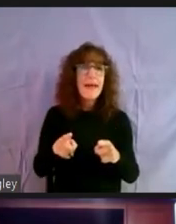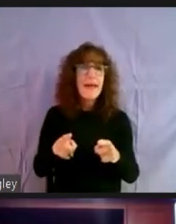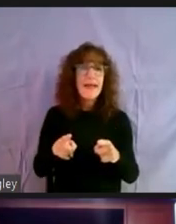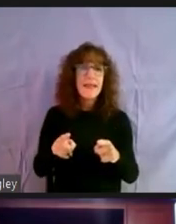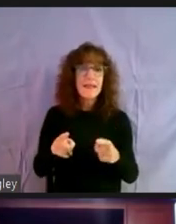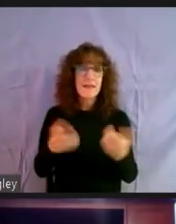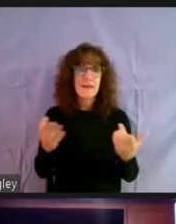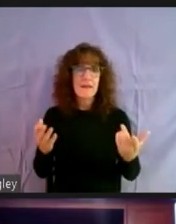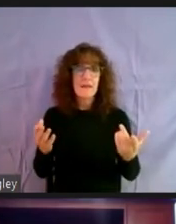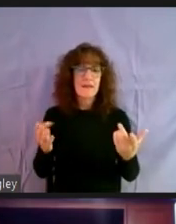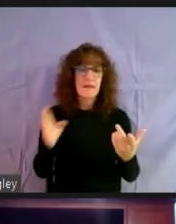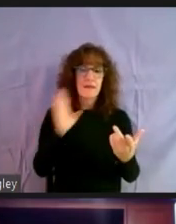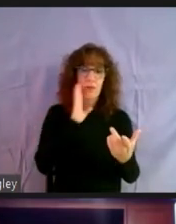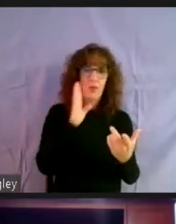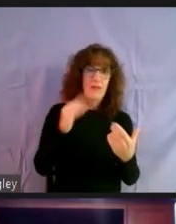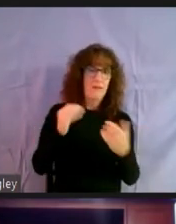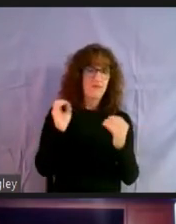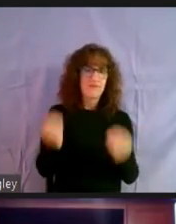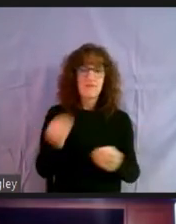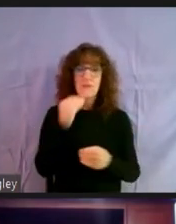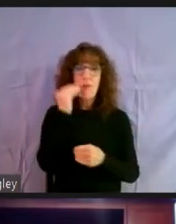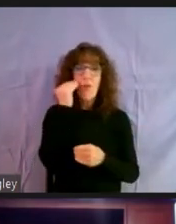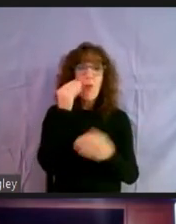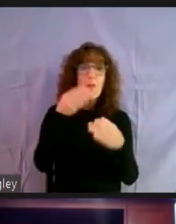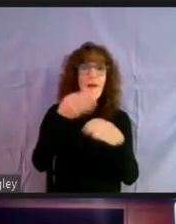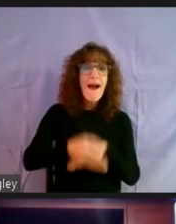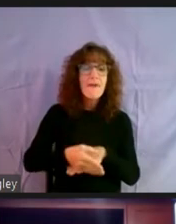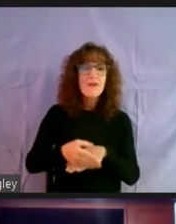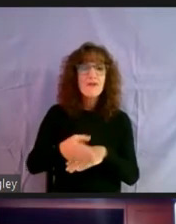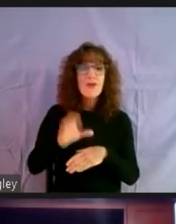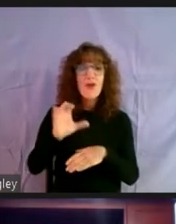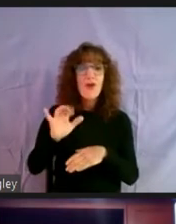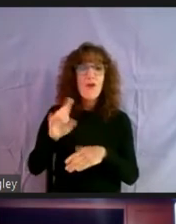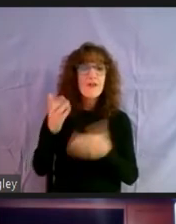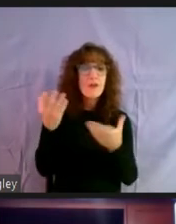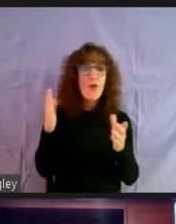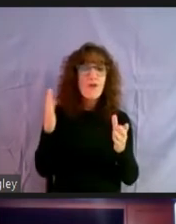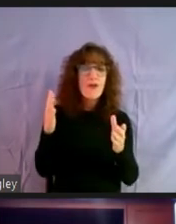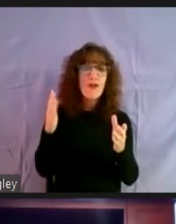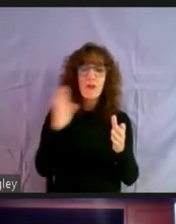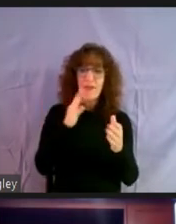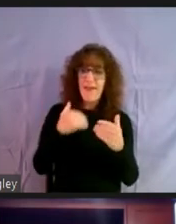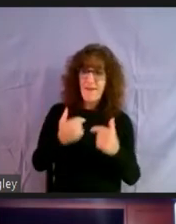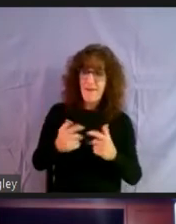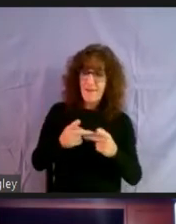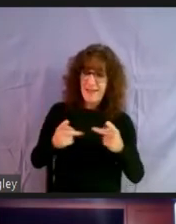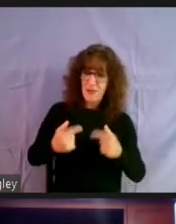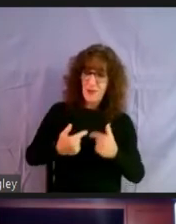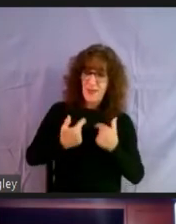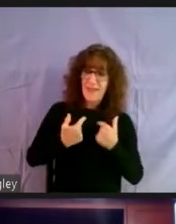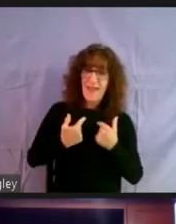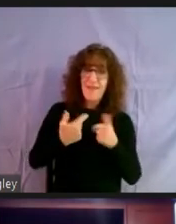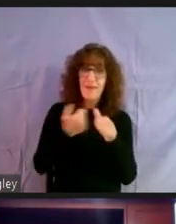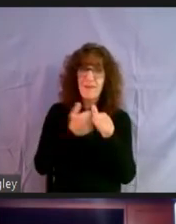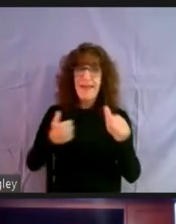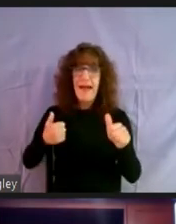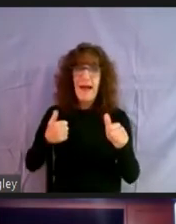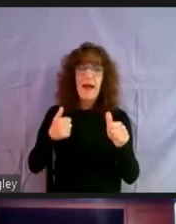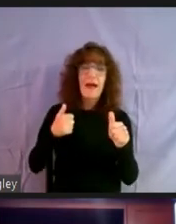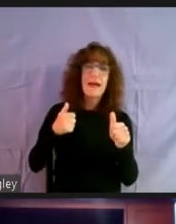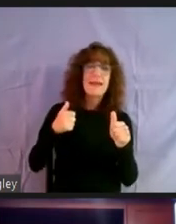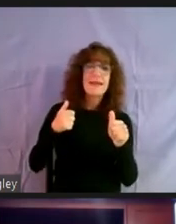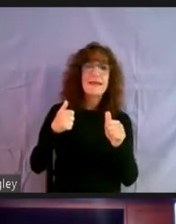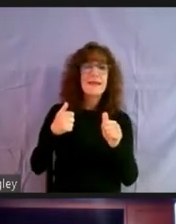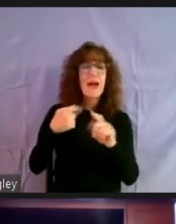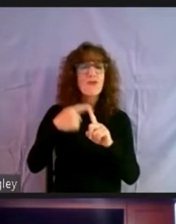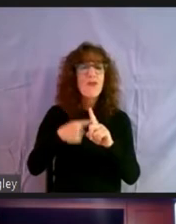to be homeless when this is over? Are they going to have a place to stay? You know, what do I do? You know, I'm back in my rent. There is a eviction more torn, but that's